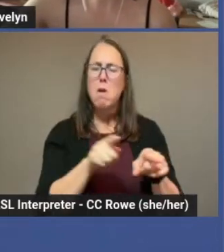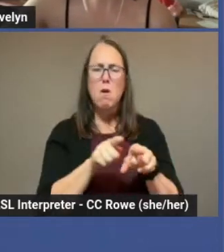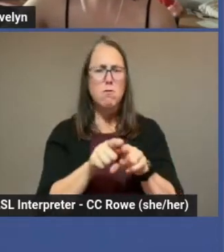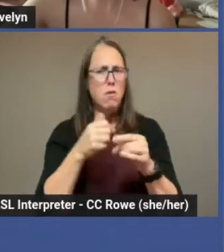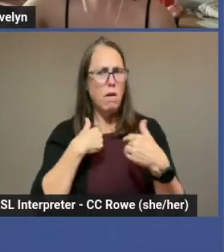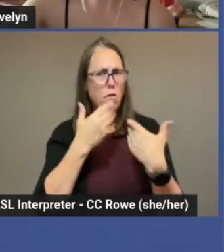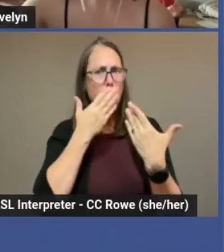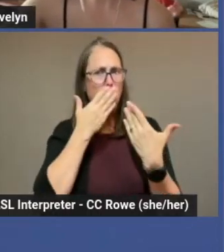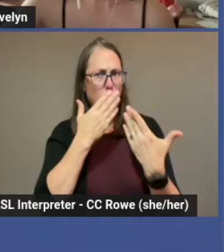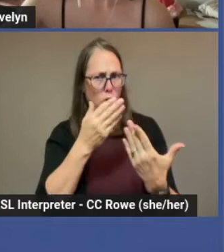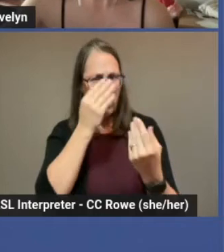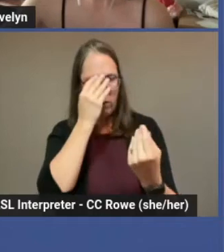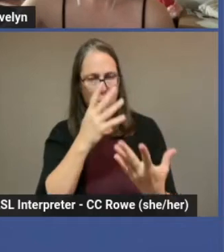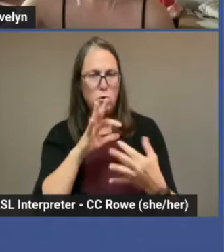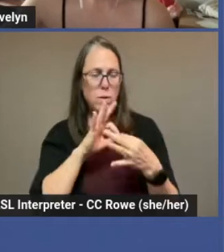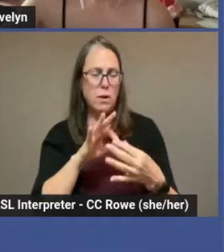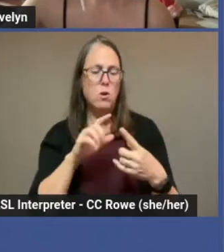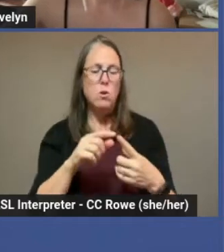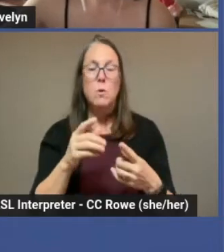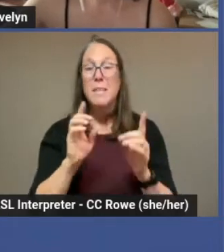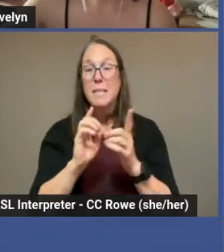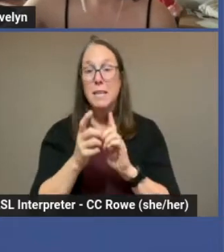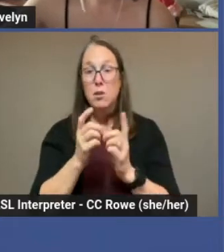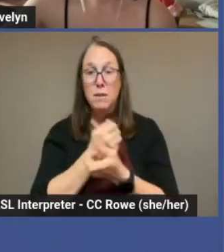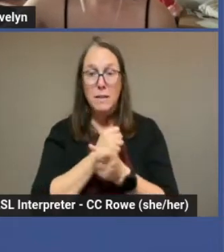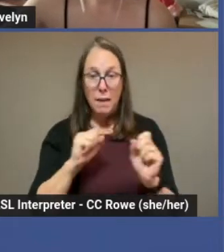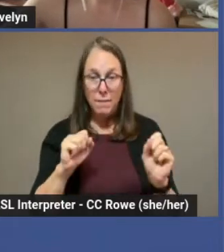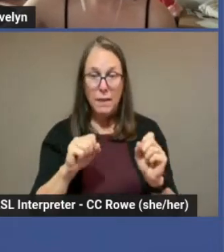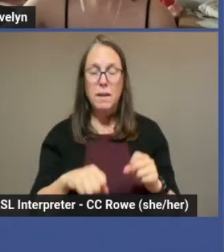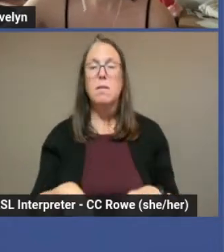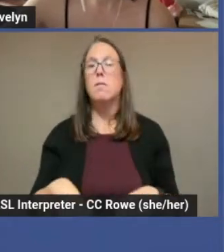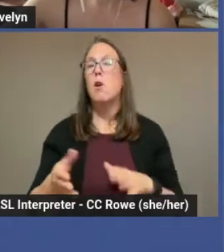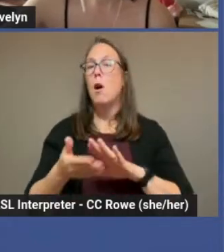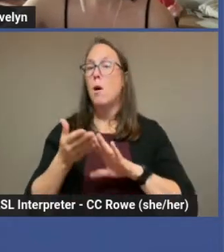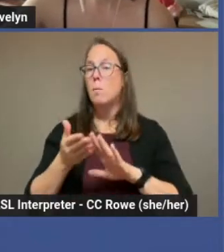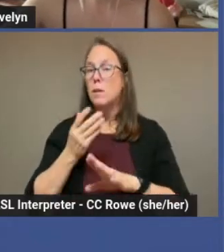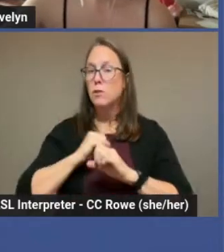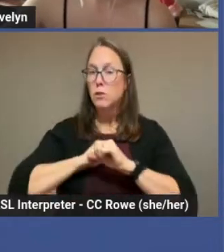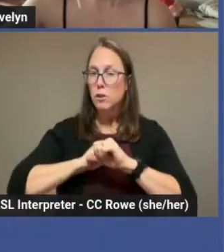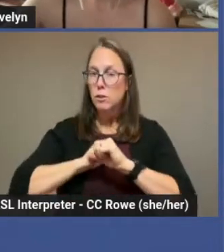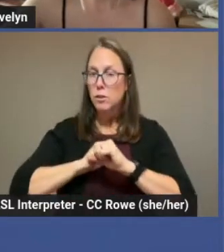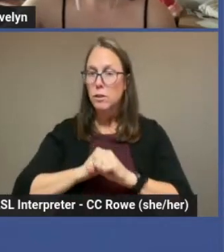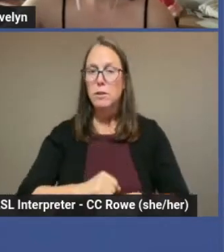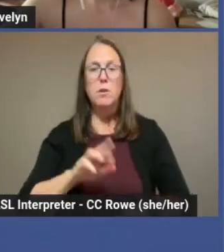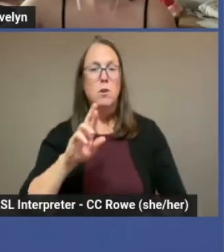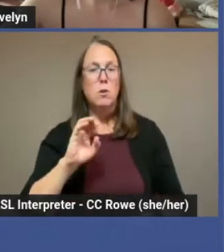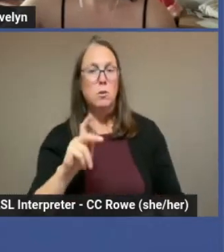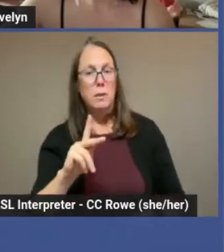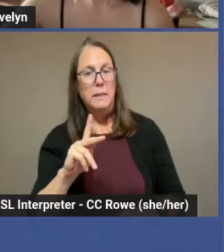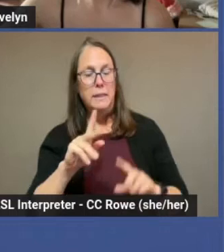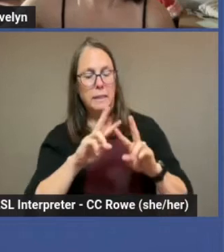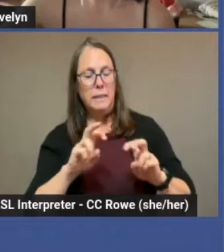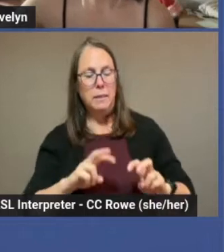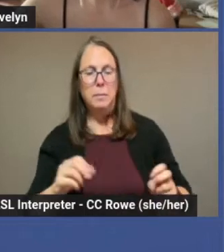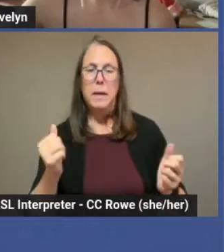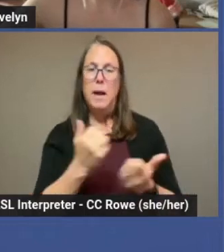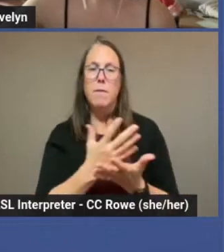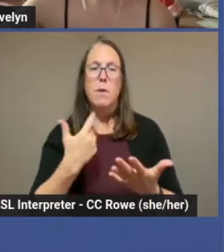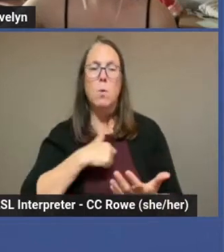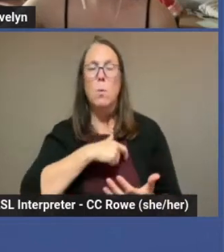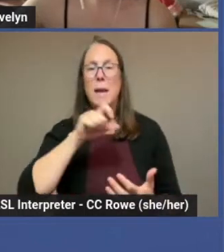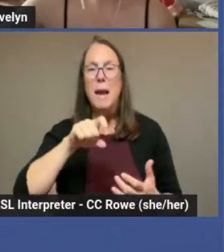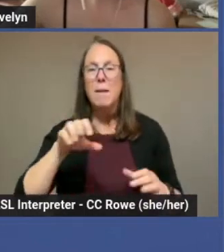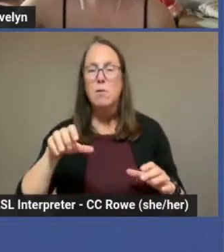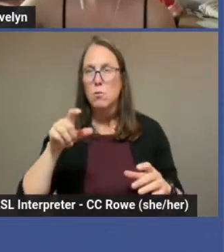digital safety, operational security, risk assessment, all these things that we need to keep ourselves